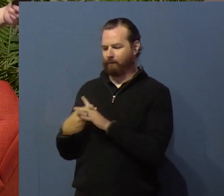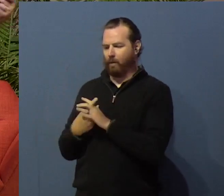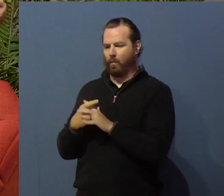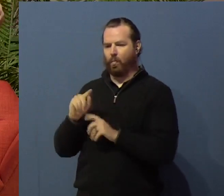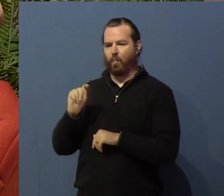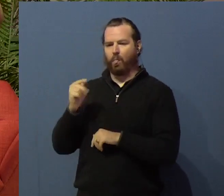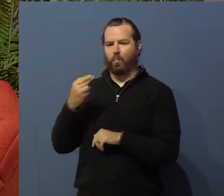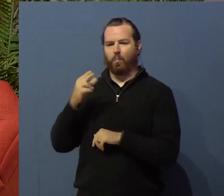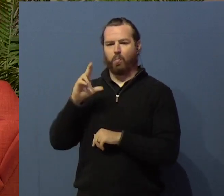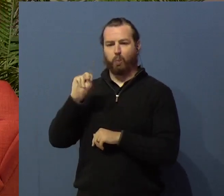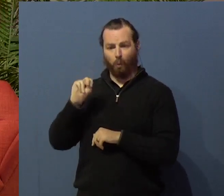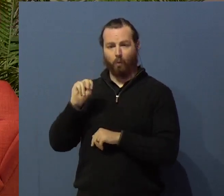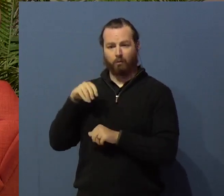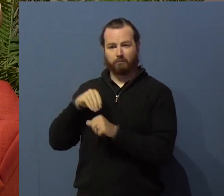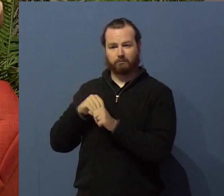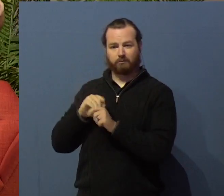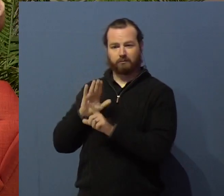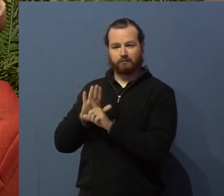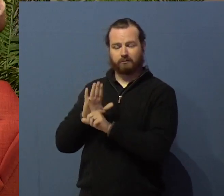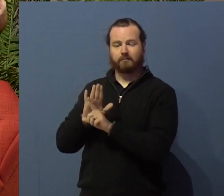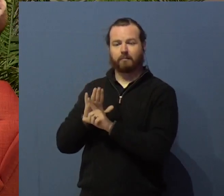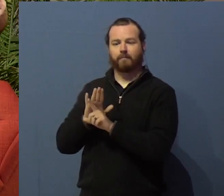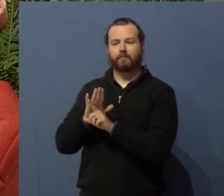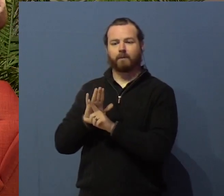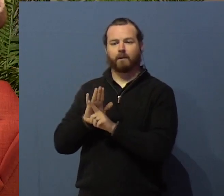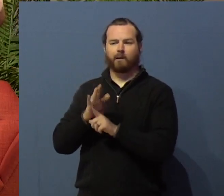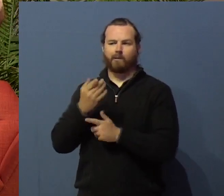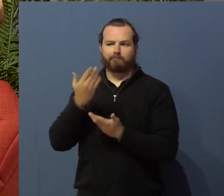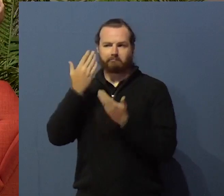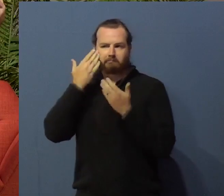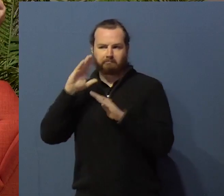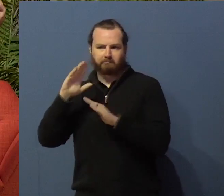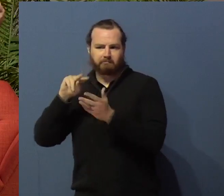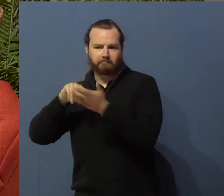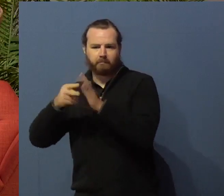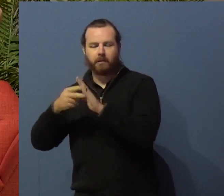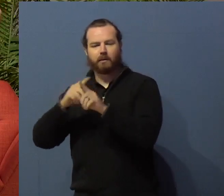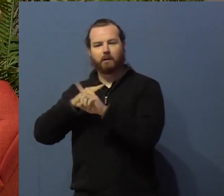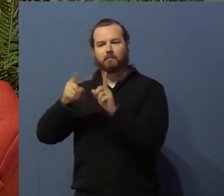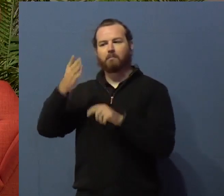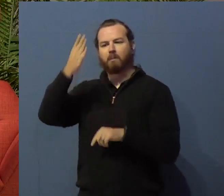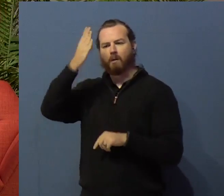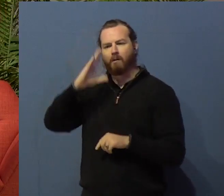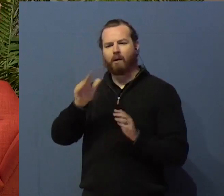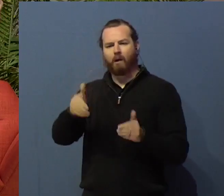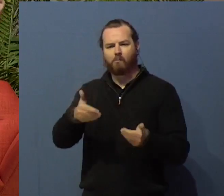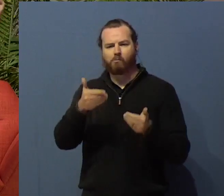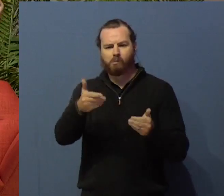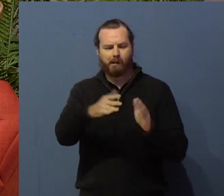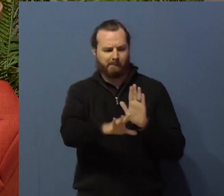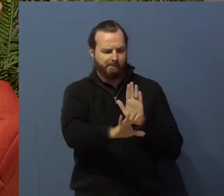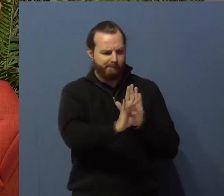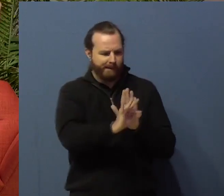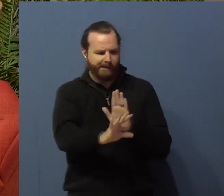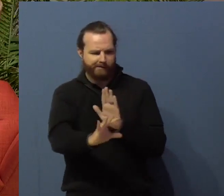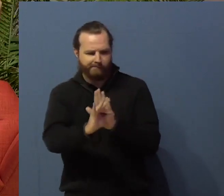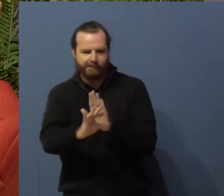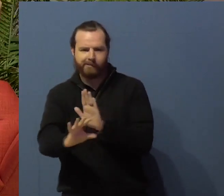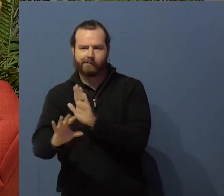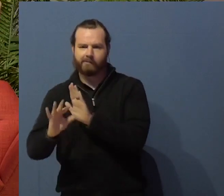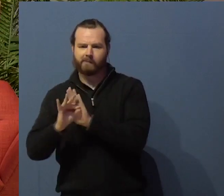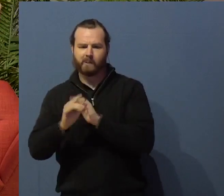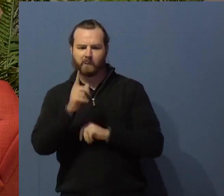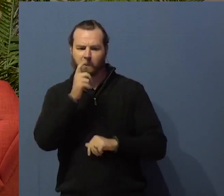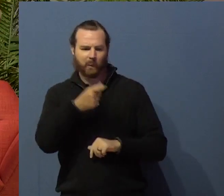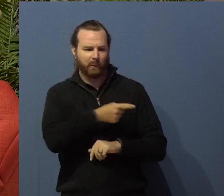He equipped me with all my disabilities. He equips the entire team despite the, sometimes despite and